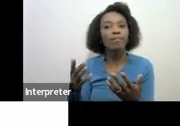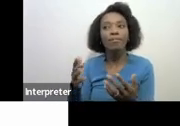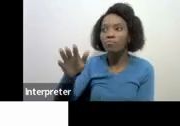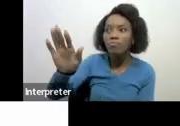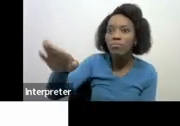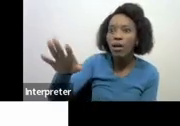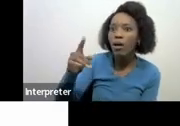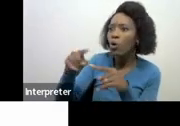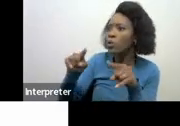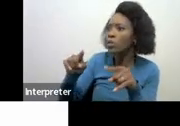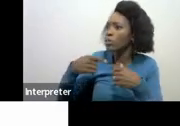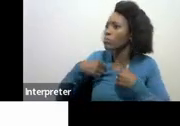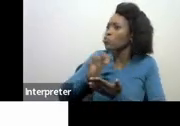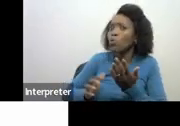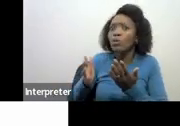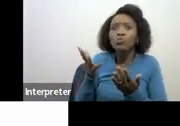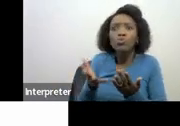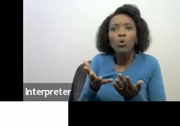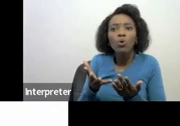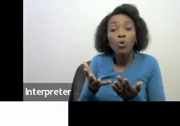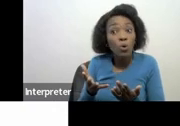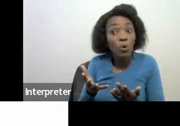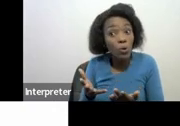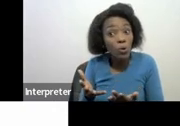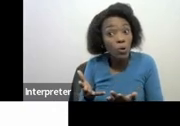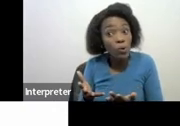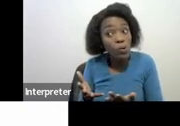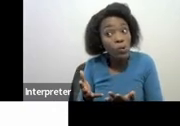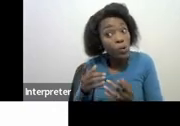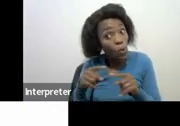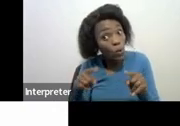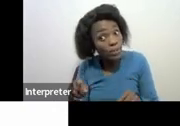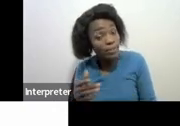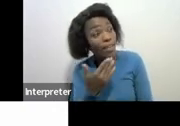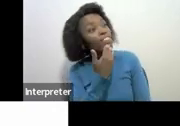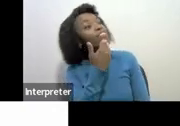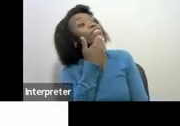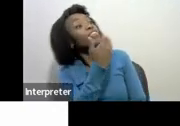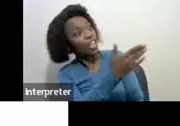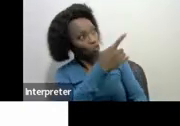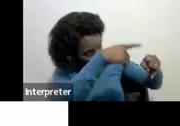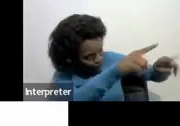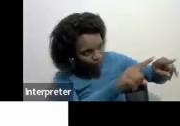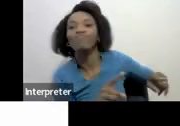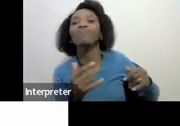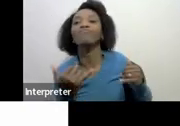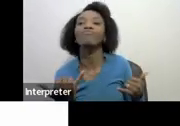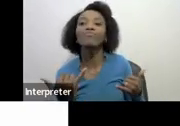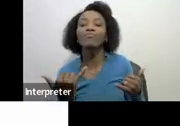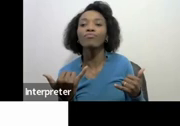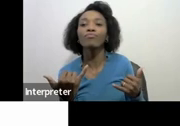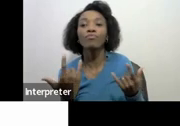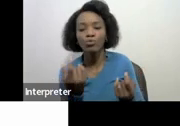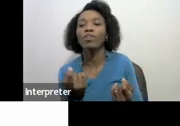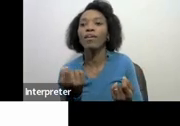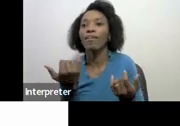is my story and then the auditor will say thank you let me audit you and then you